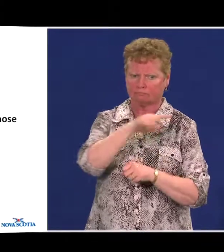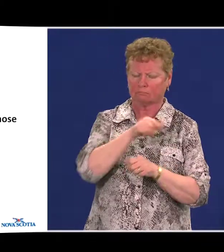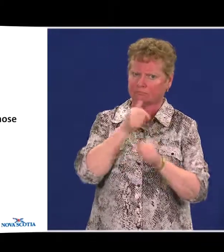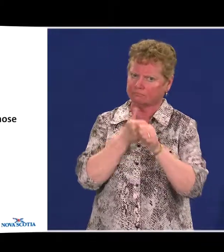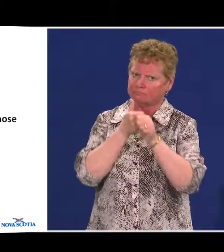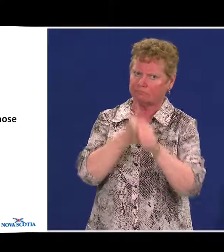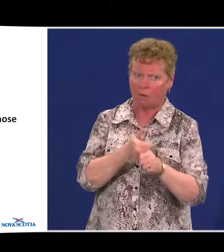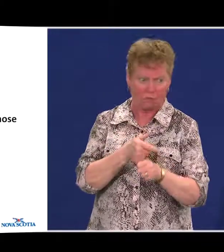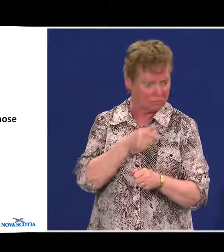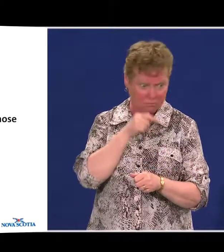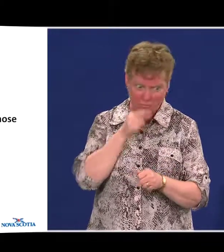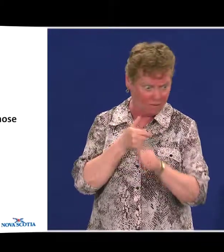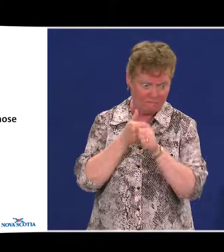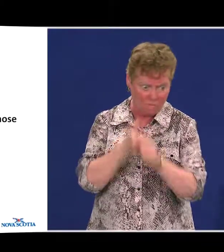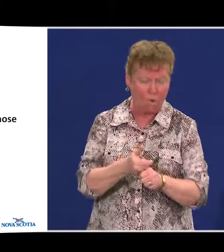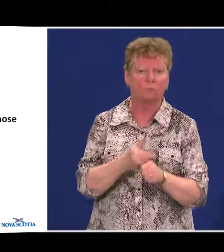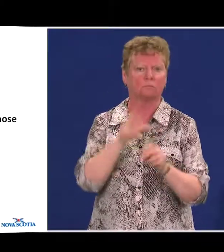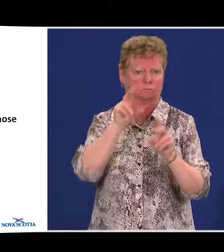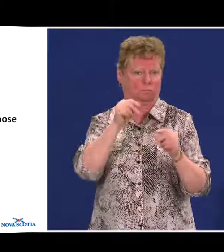those who do not comply.